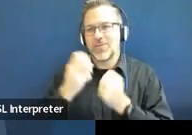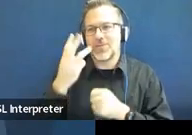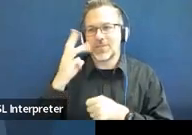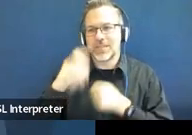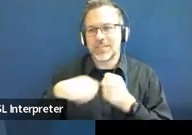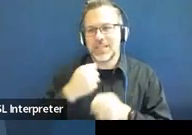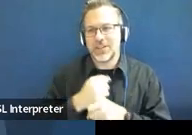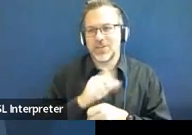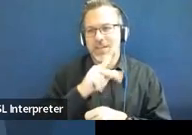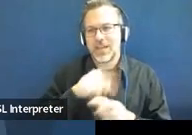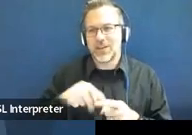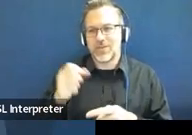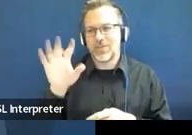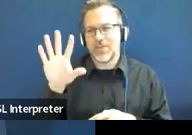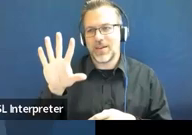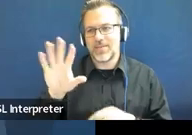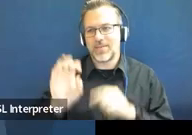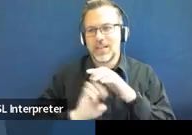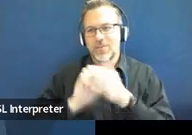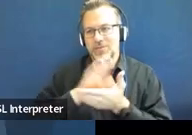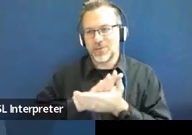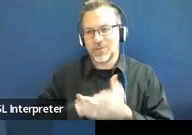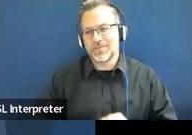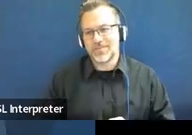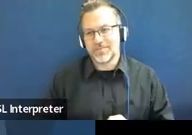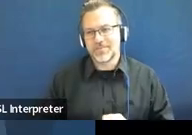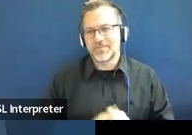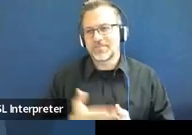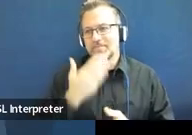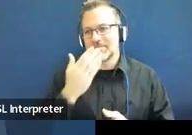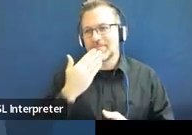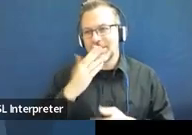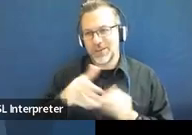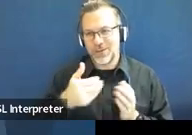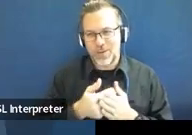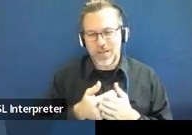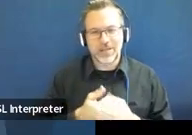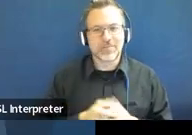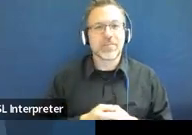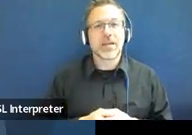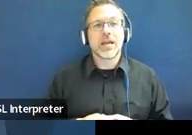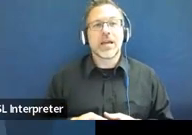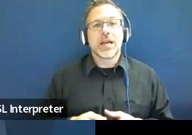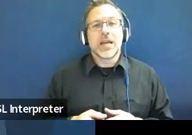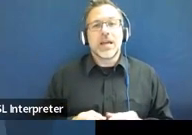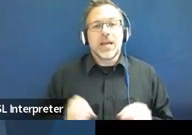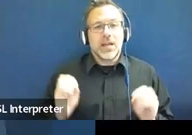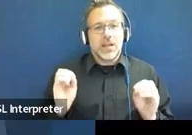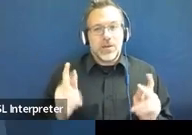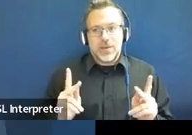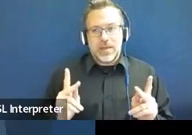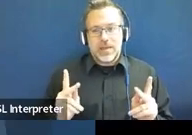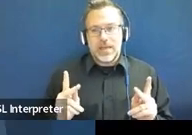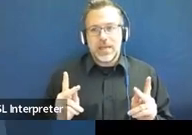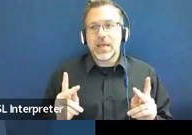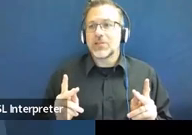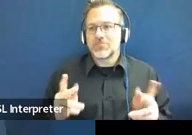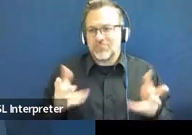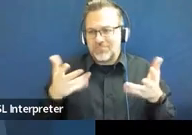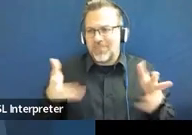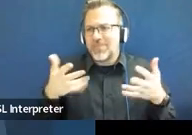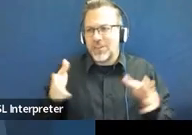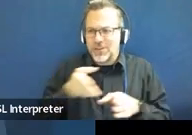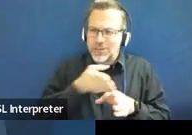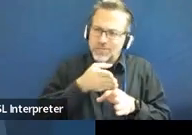a K-5 elementary school. Fantastic. Thank you, ladies. So, we are all, we've all been in